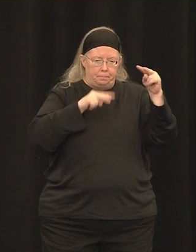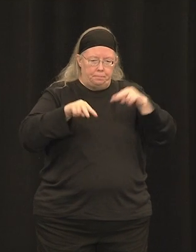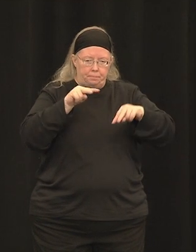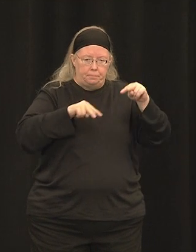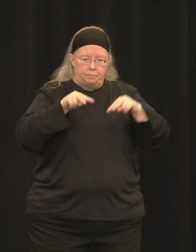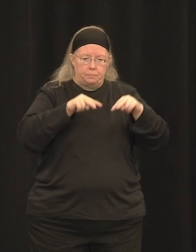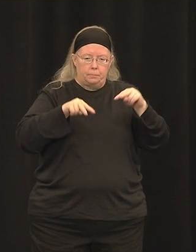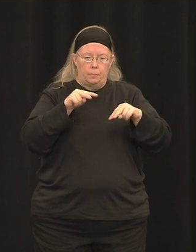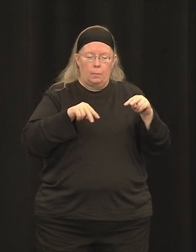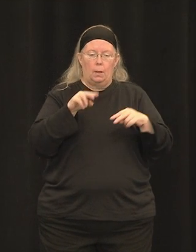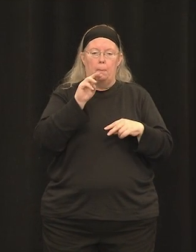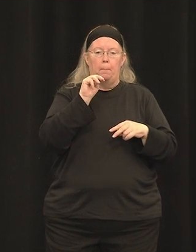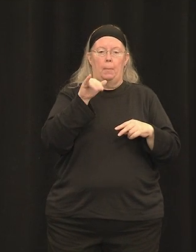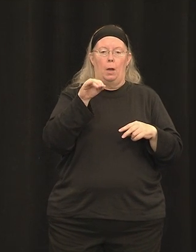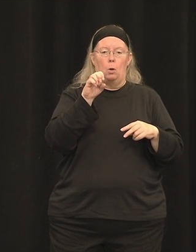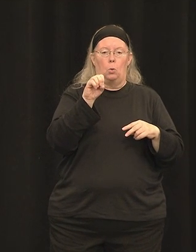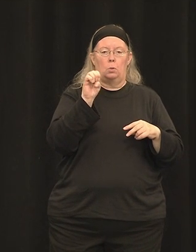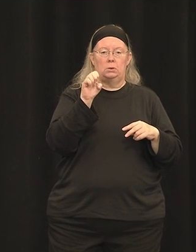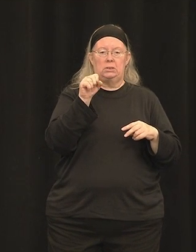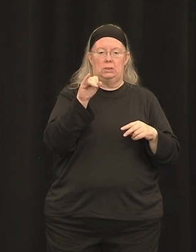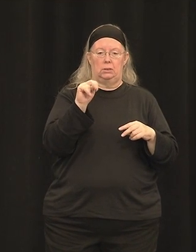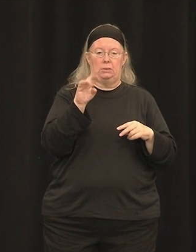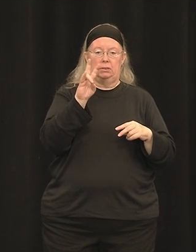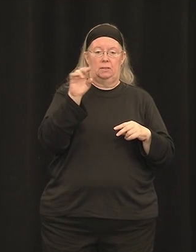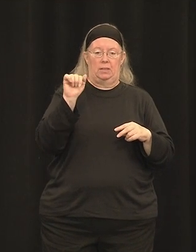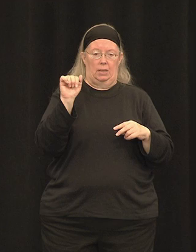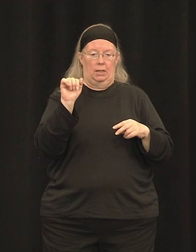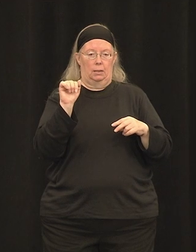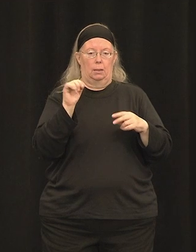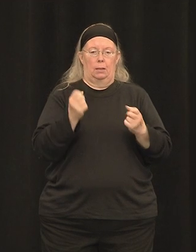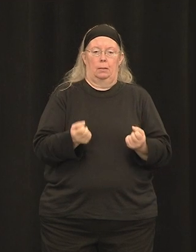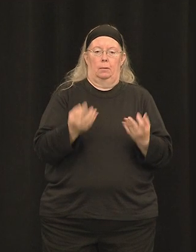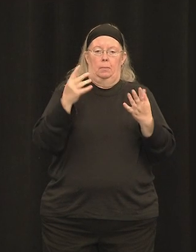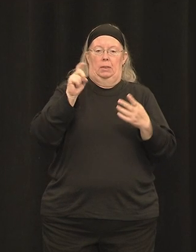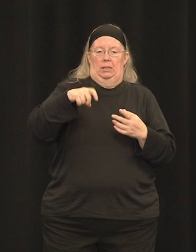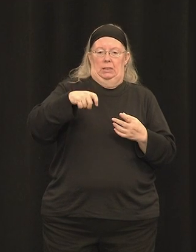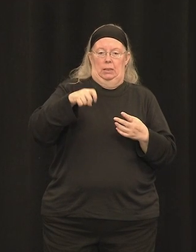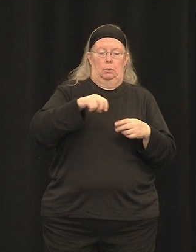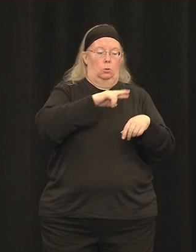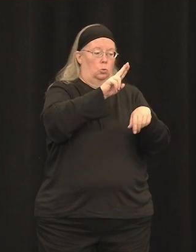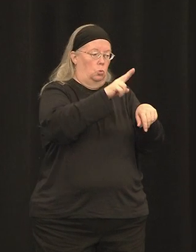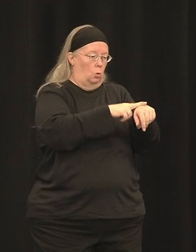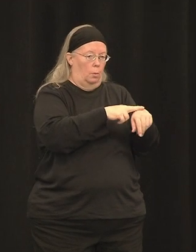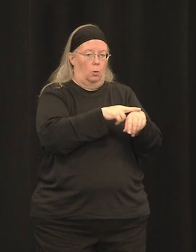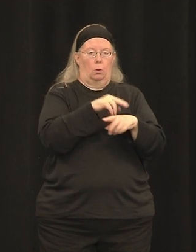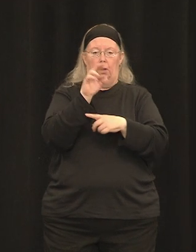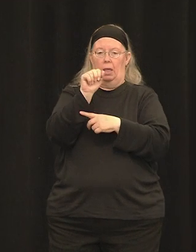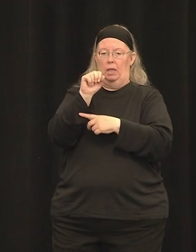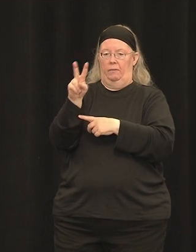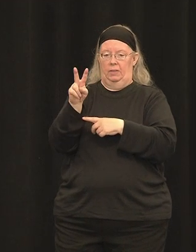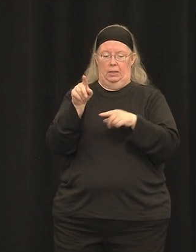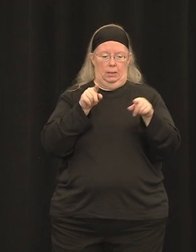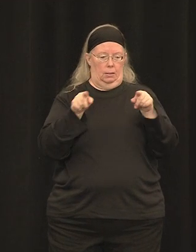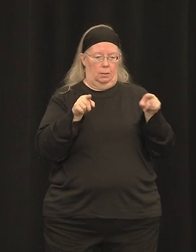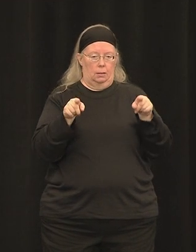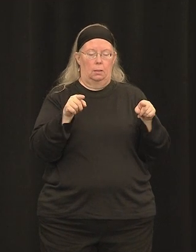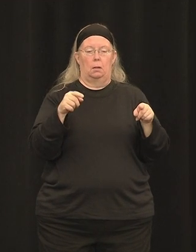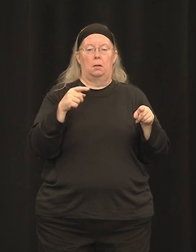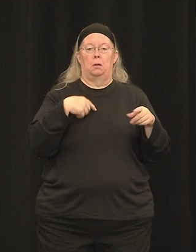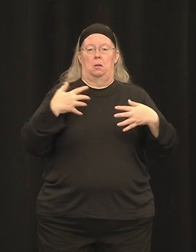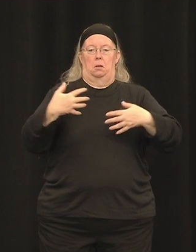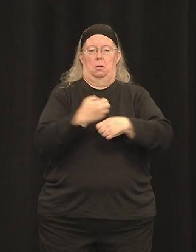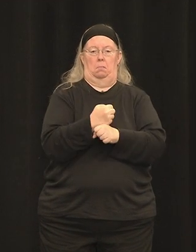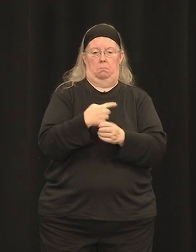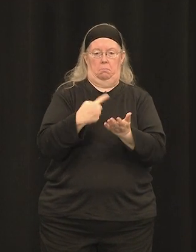how much was found in the normal retina. And I won't get into kind of how we differentiated that right now. But what we saw was super physiological